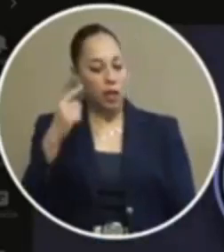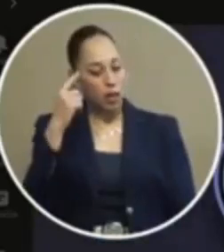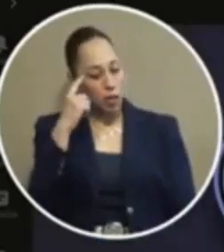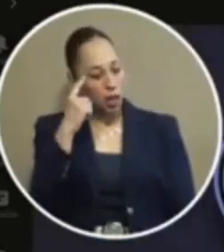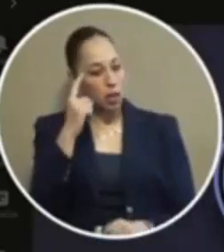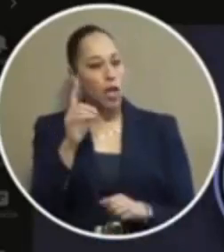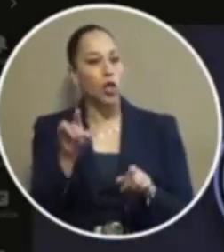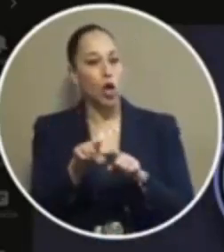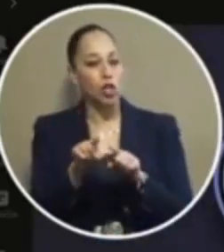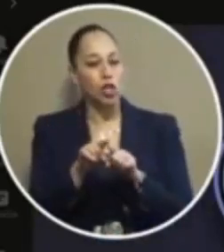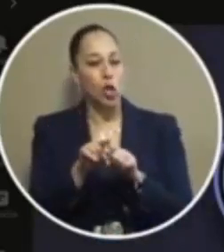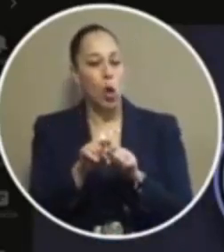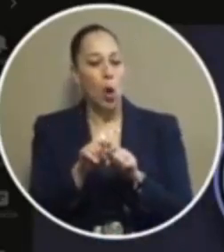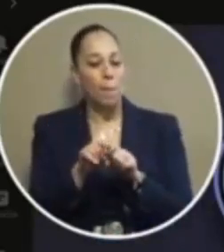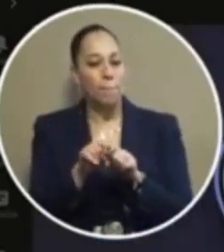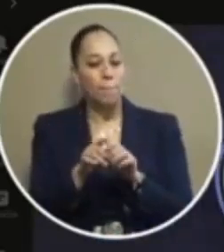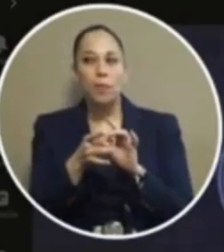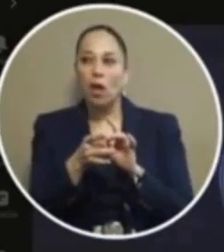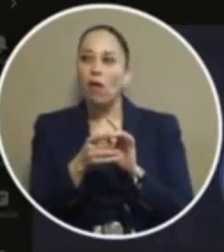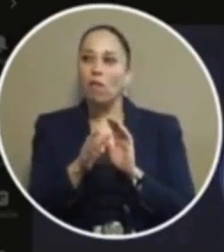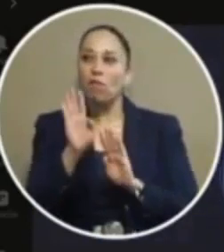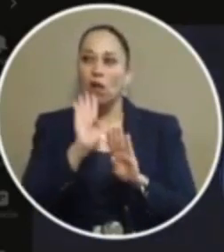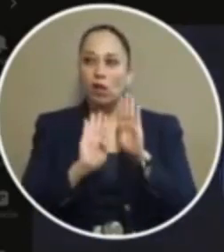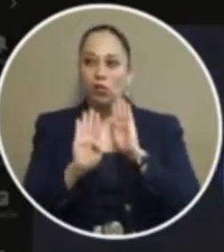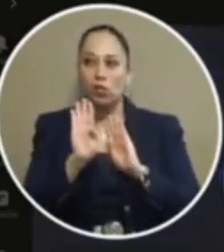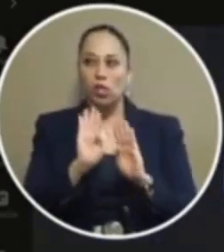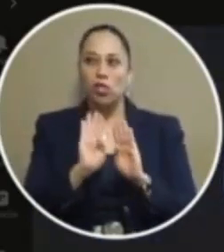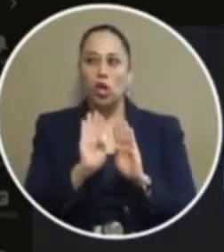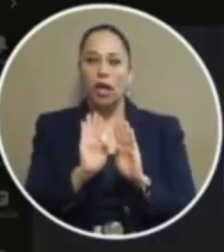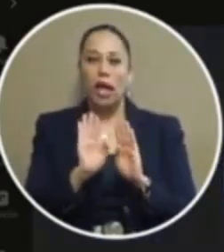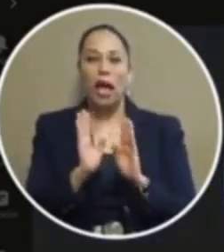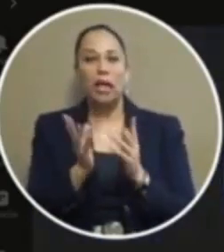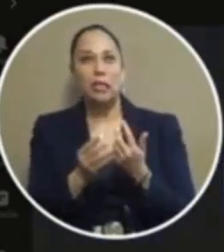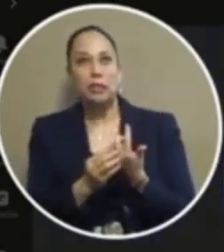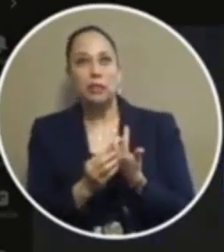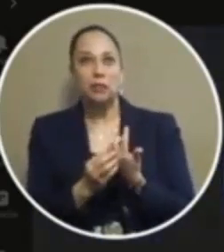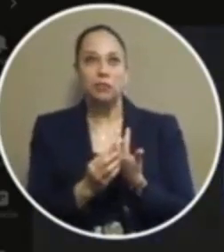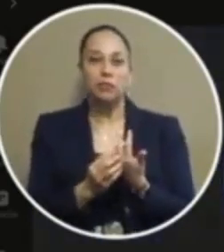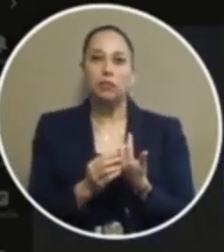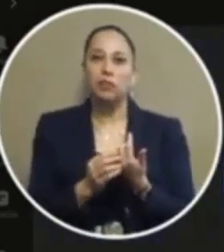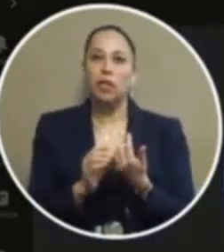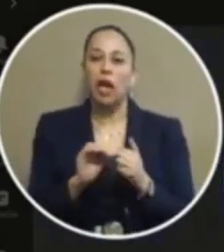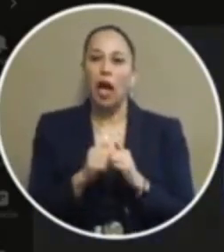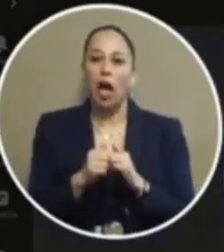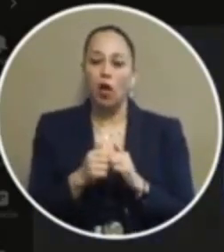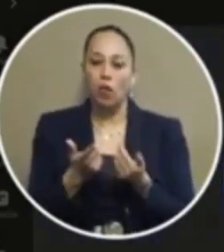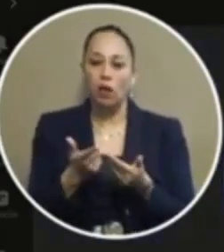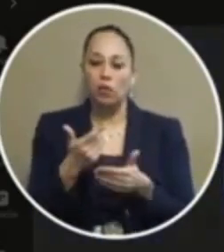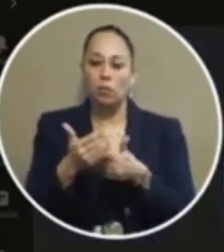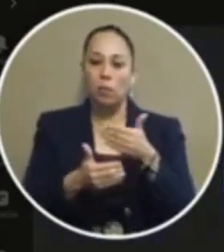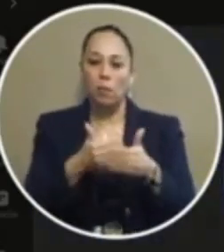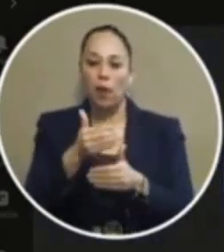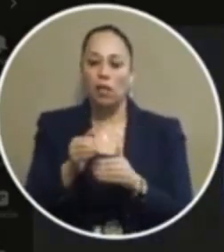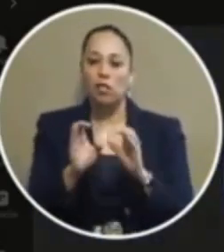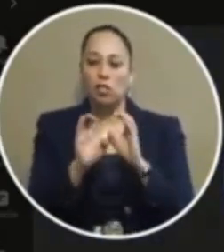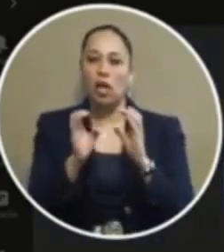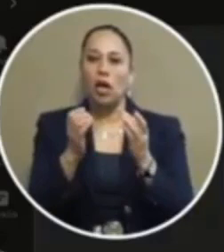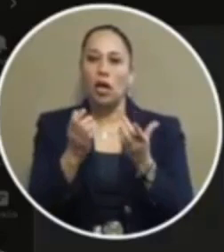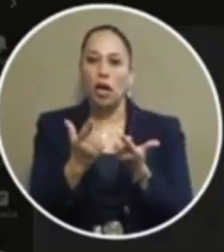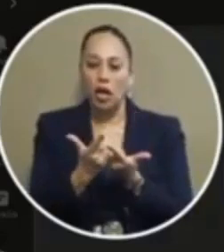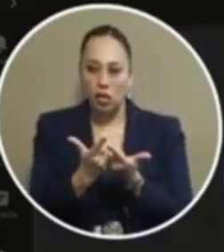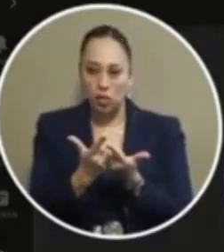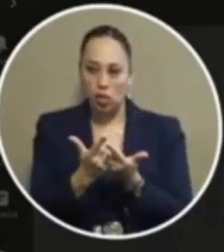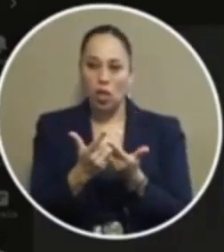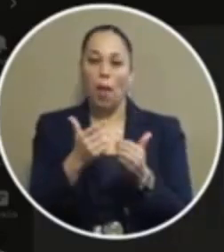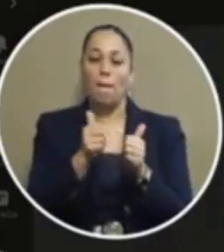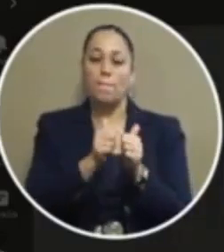is um and this you know is kind of the trouble with how it was passed at council um because council did pass